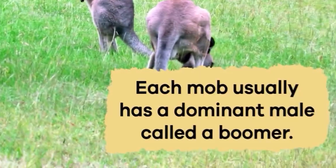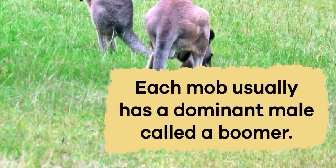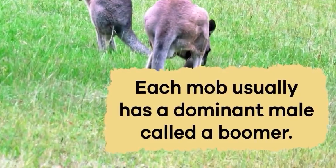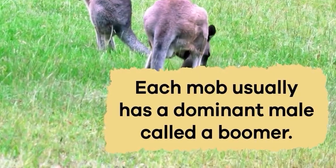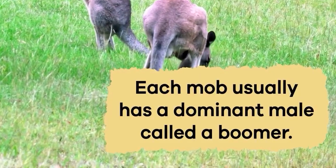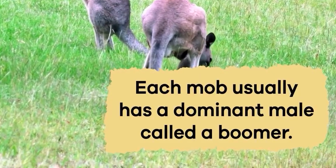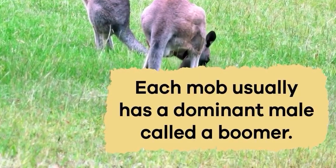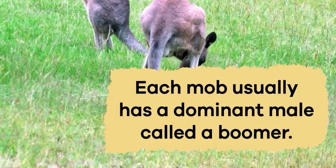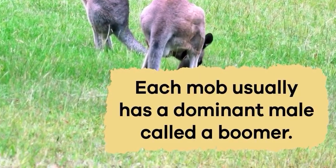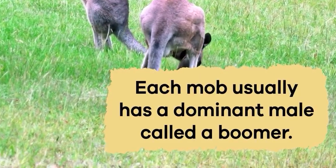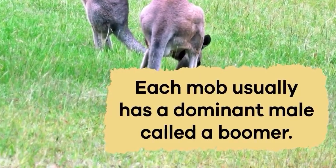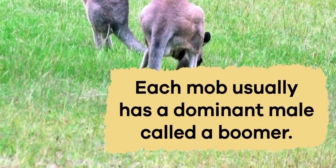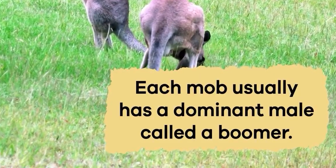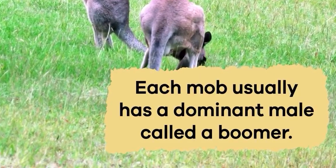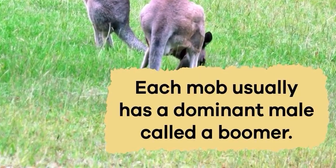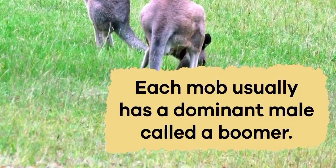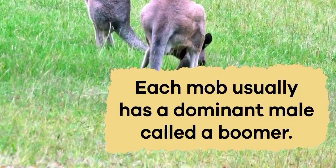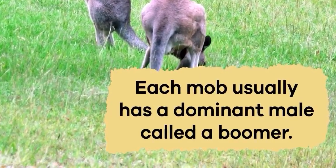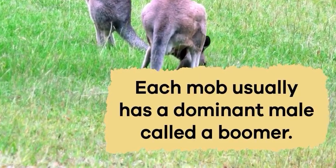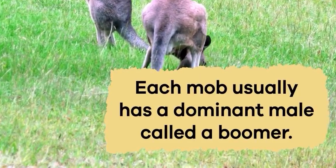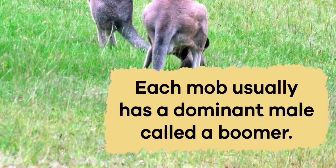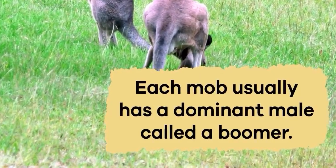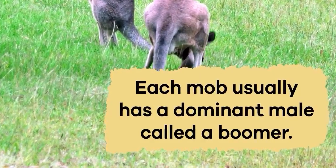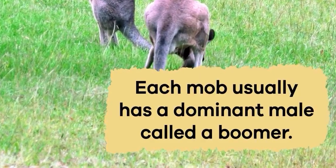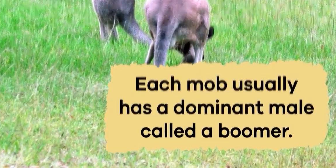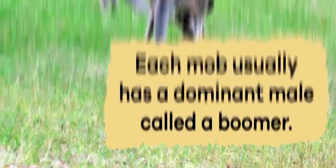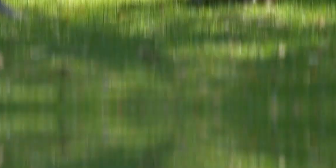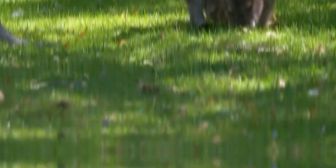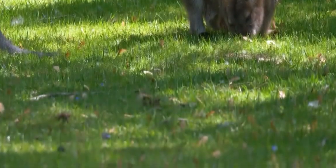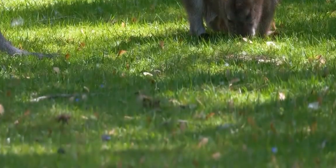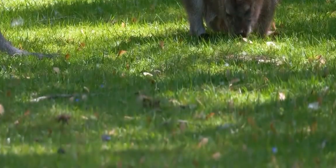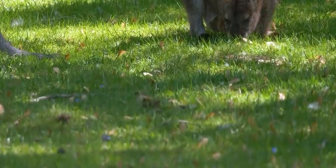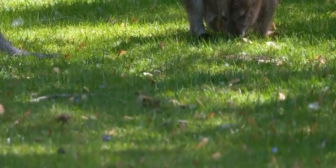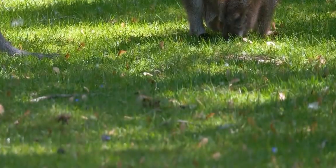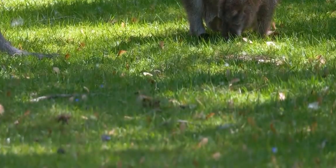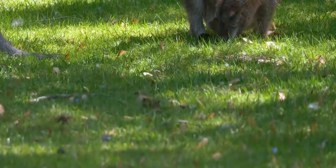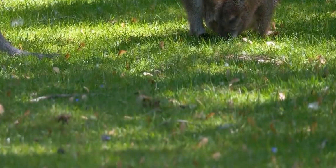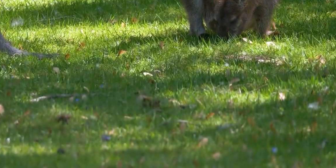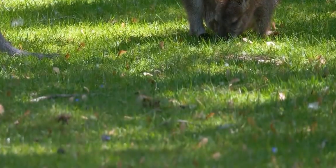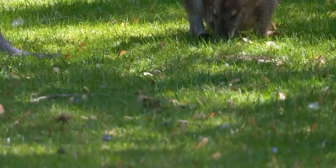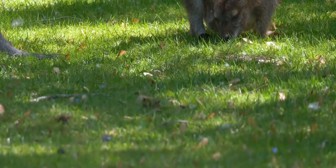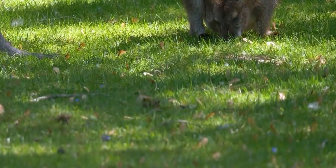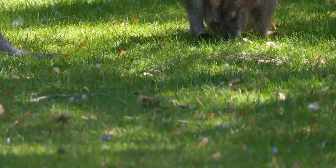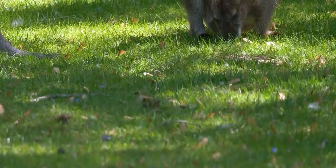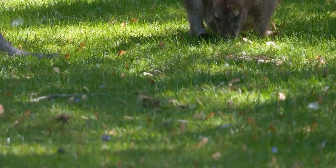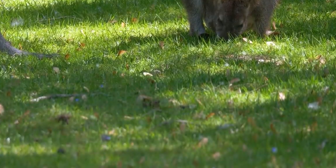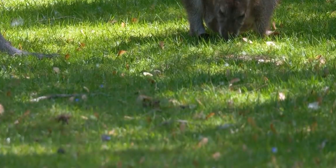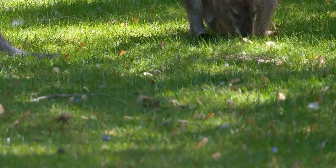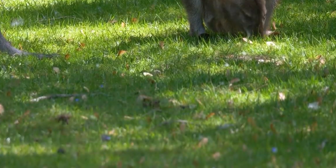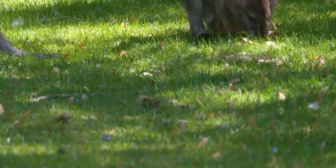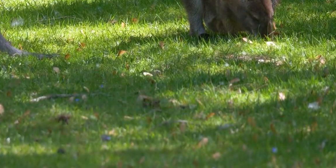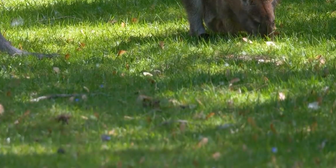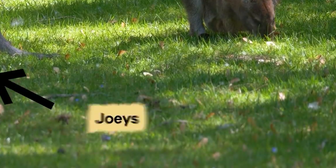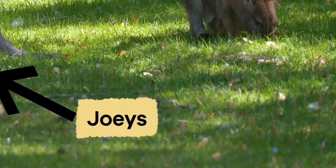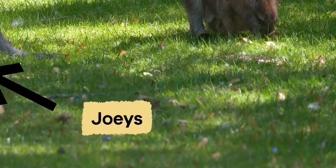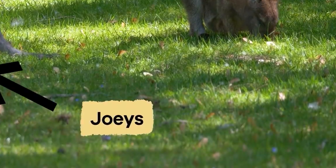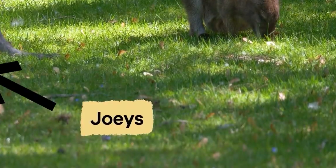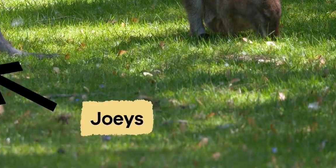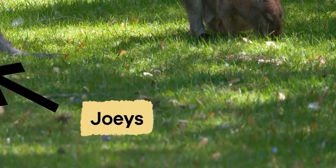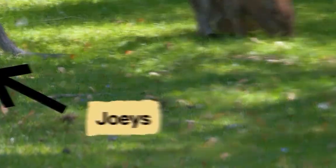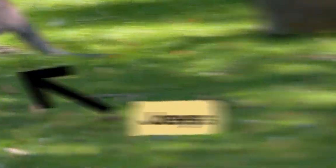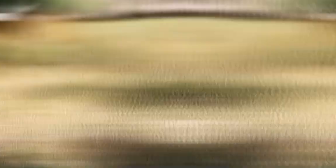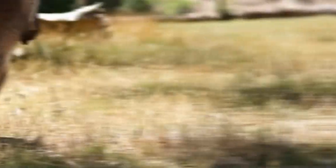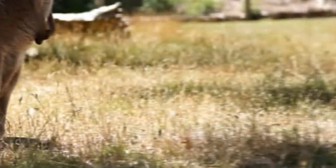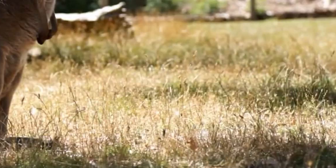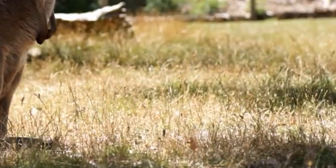Each mob usually has a dominant male, called a boomer, several females, known as does, and their young, called